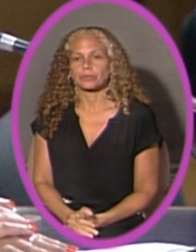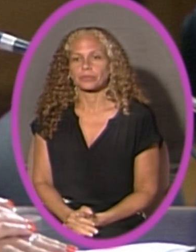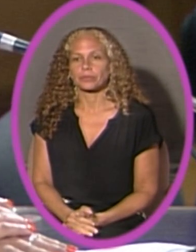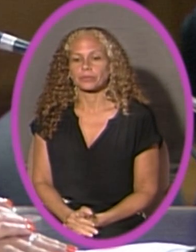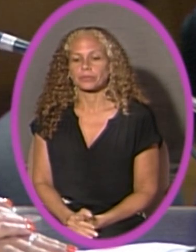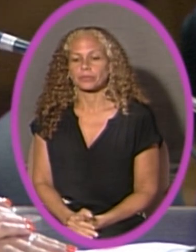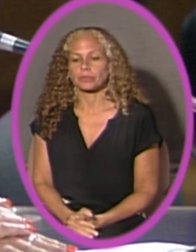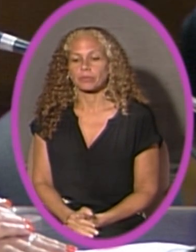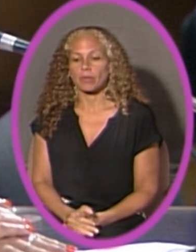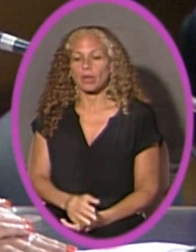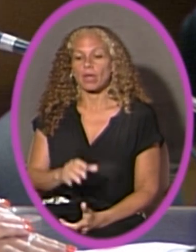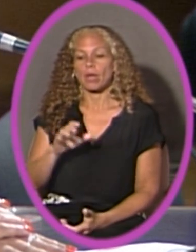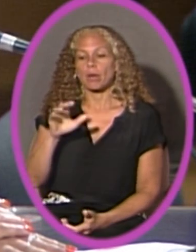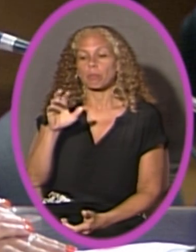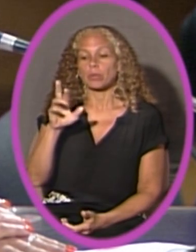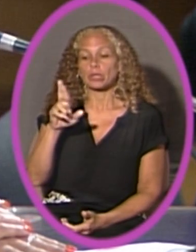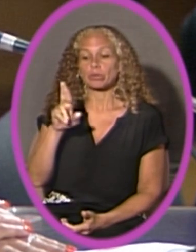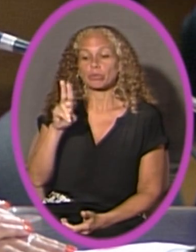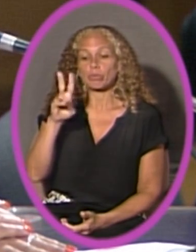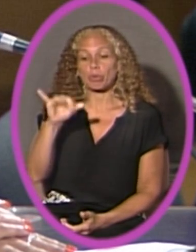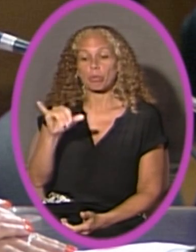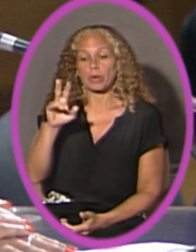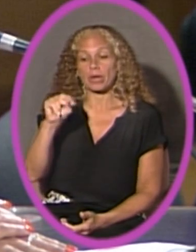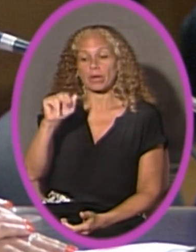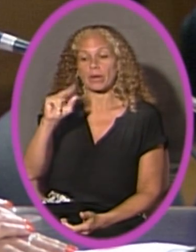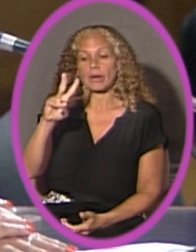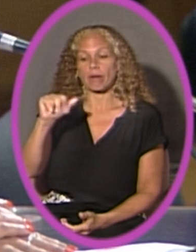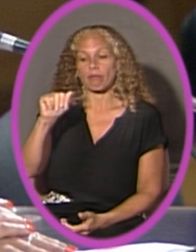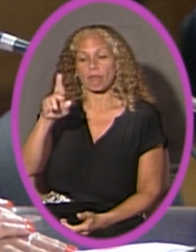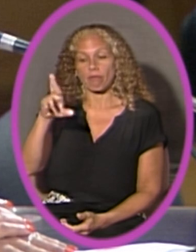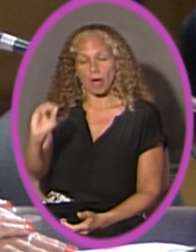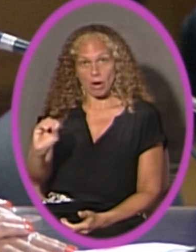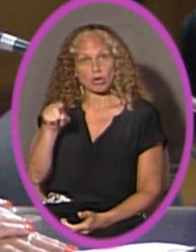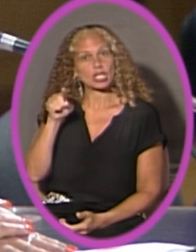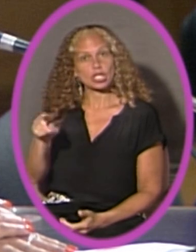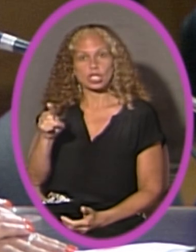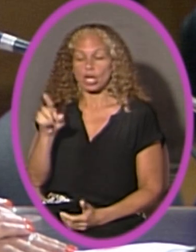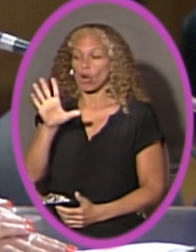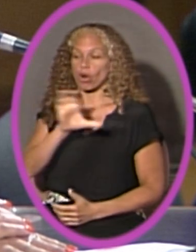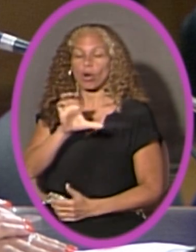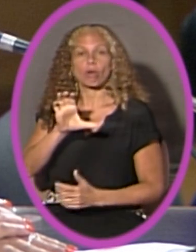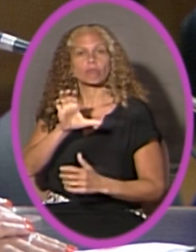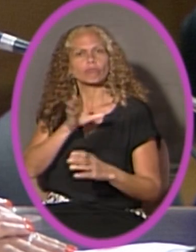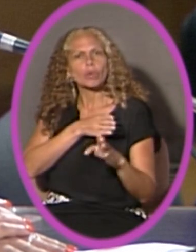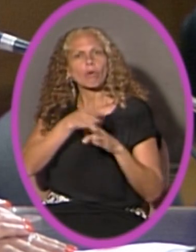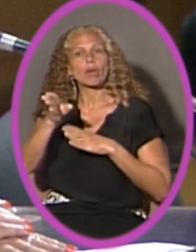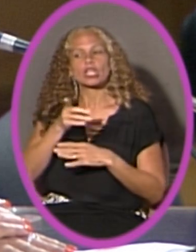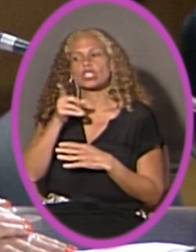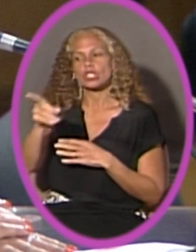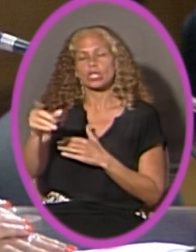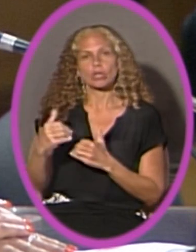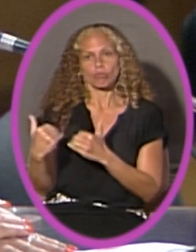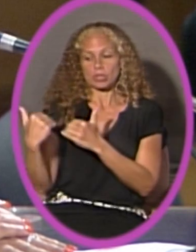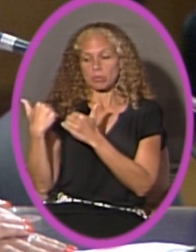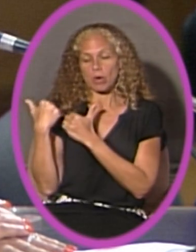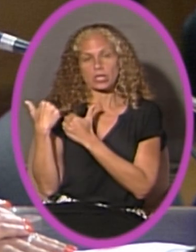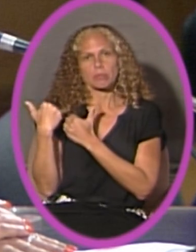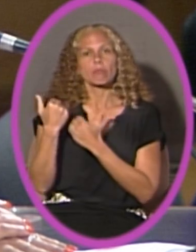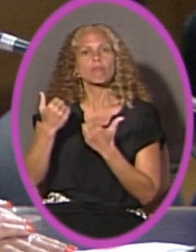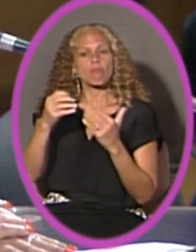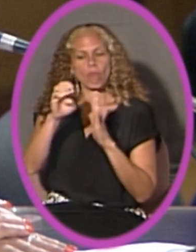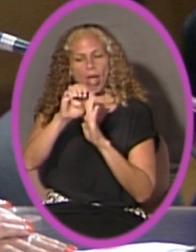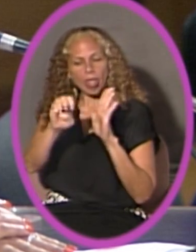also like to acknowledge Ms. Luby Navarro. Ms. Navarro has built a career on behalf of responsible and ethical government.